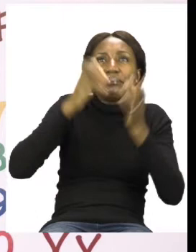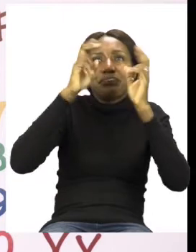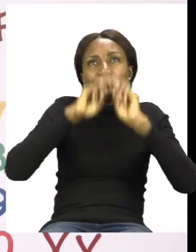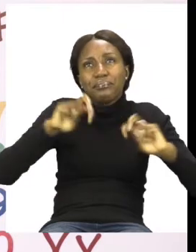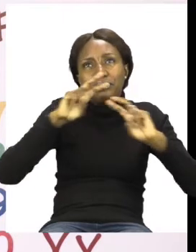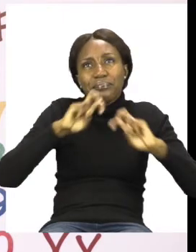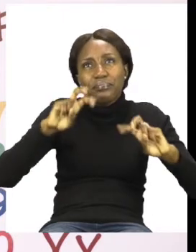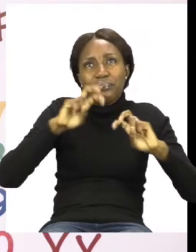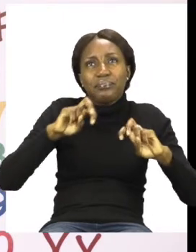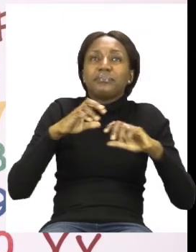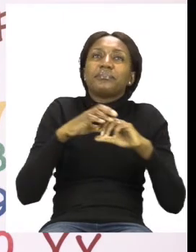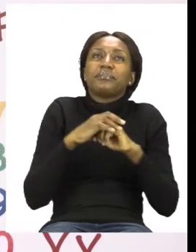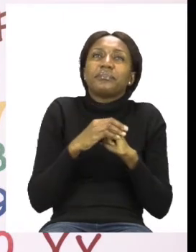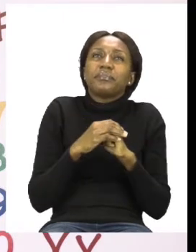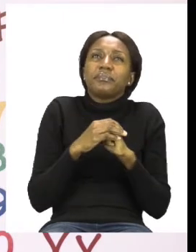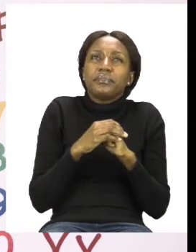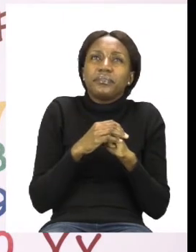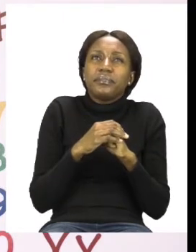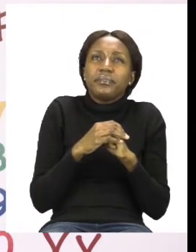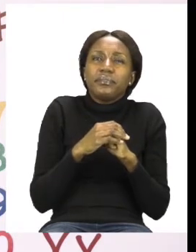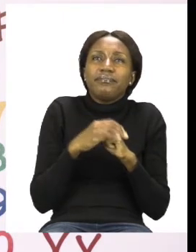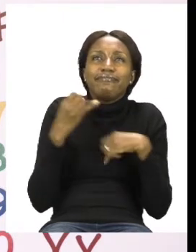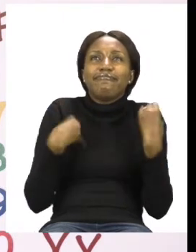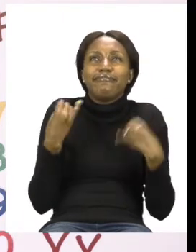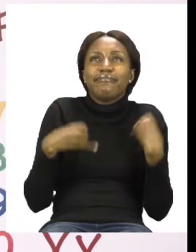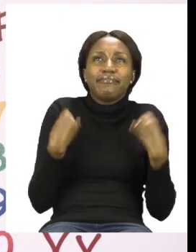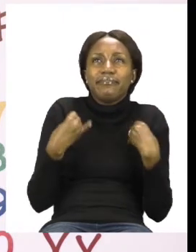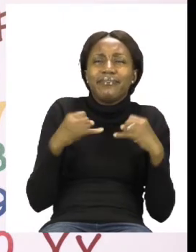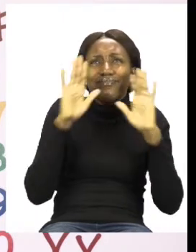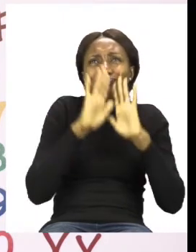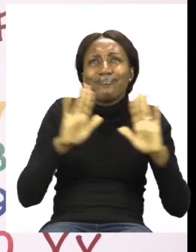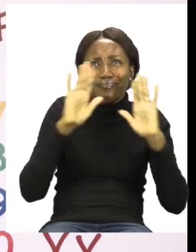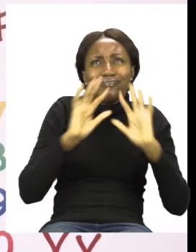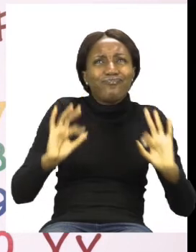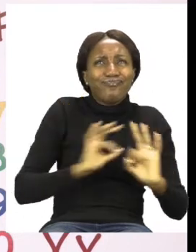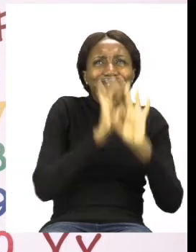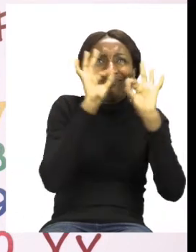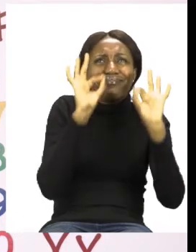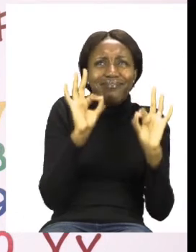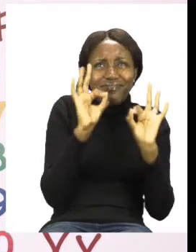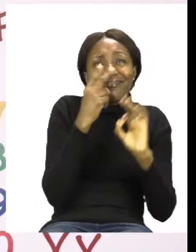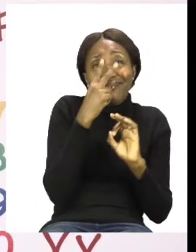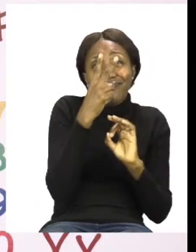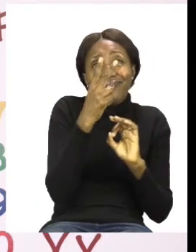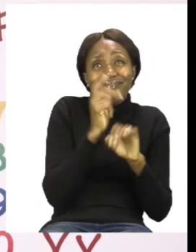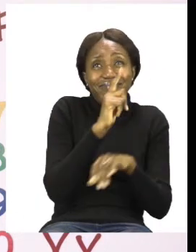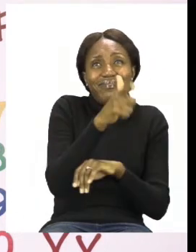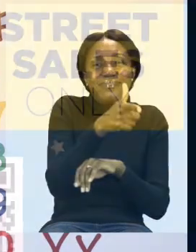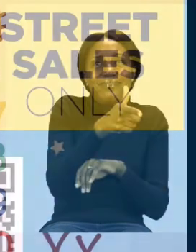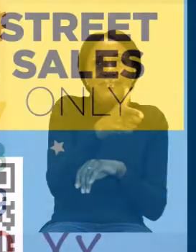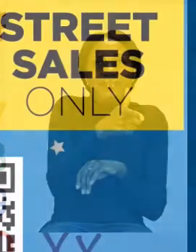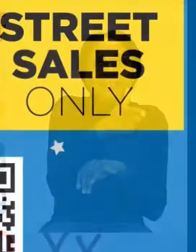the cylinder. Have fun. Colour neatly. And I will see you after the